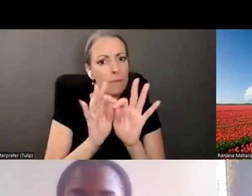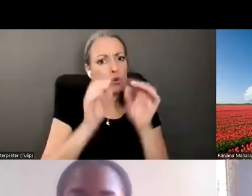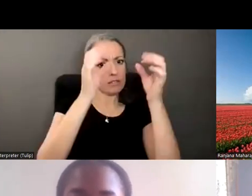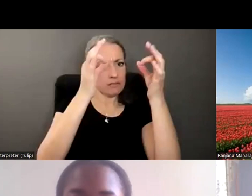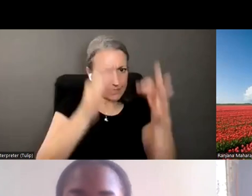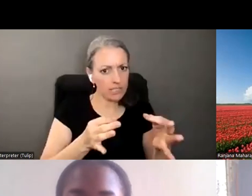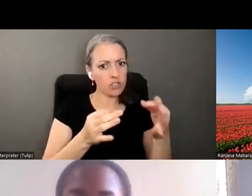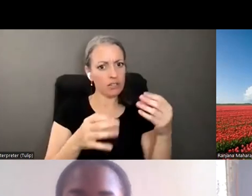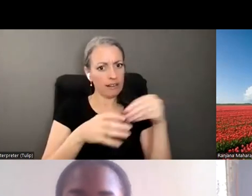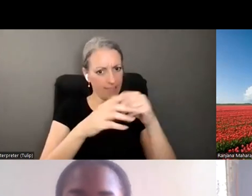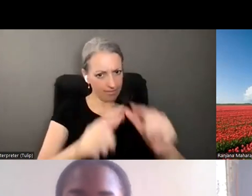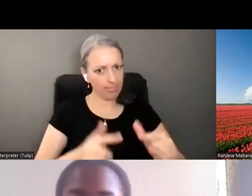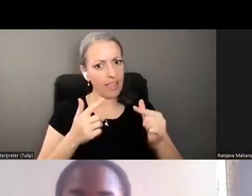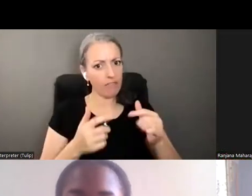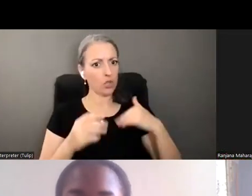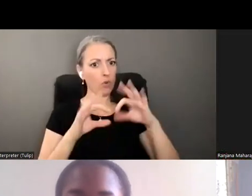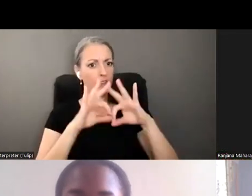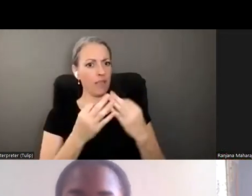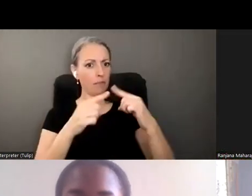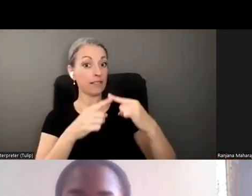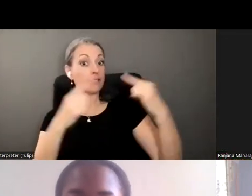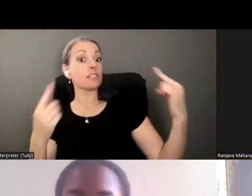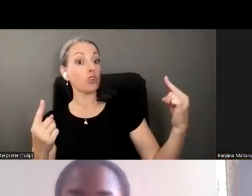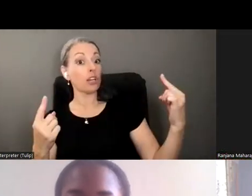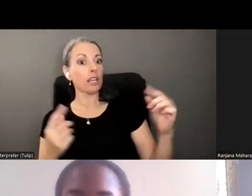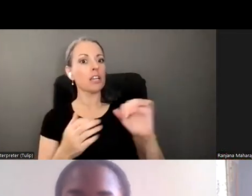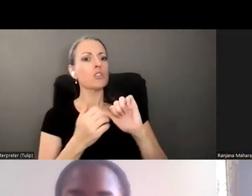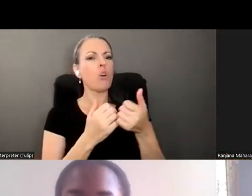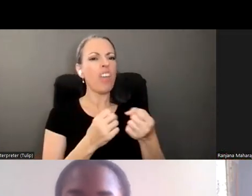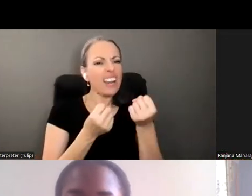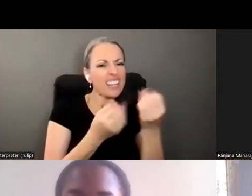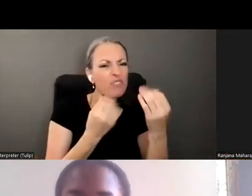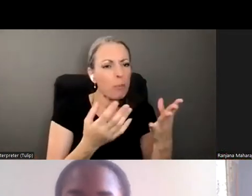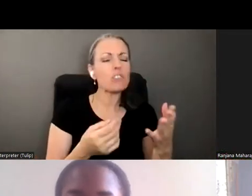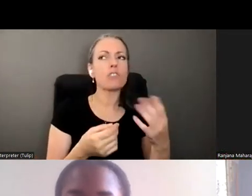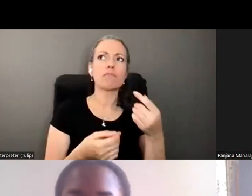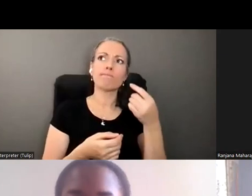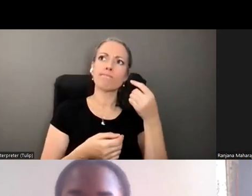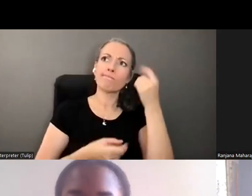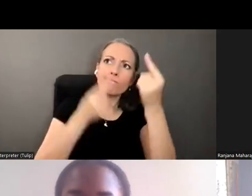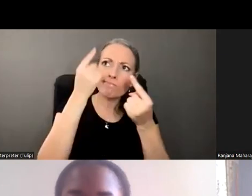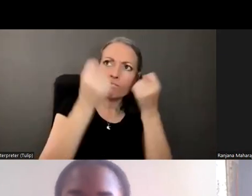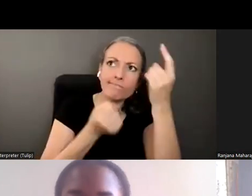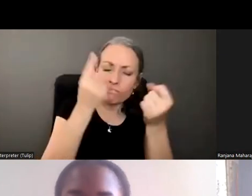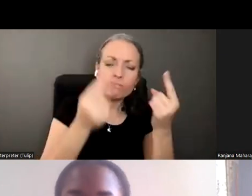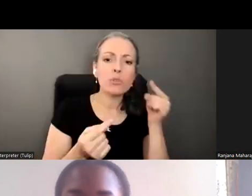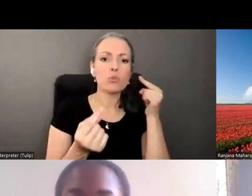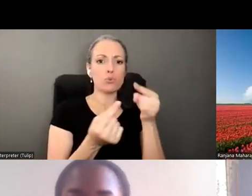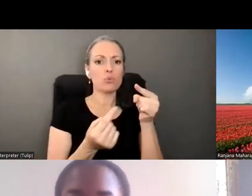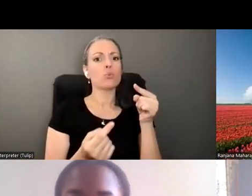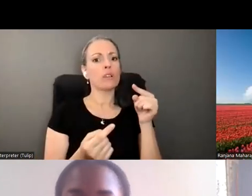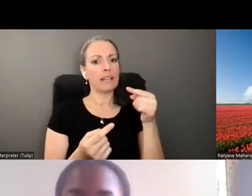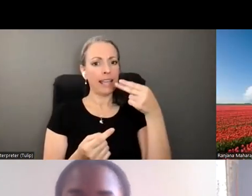got family members who are in disagreement. So how all of that information gets interpreted to Hector is really important.